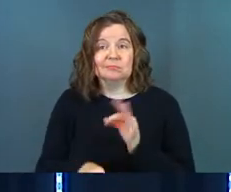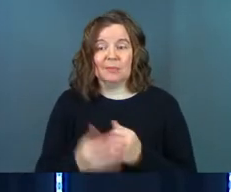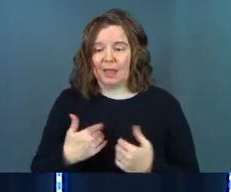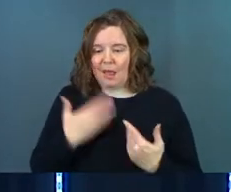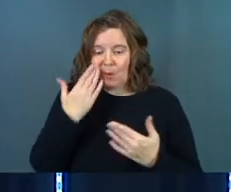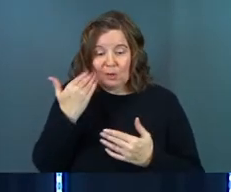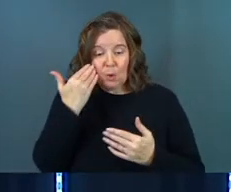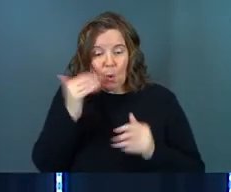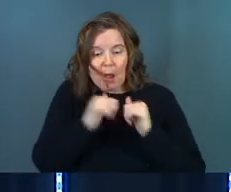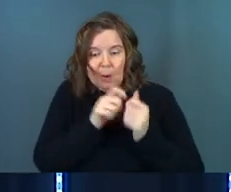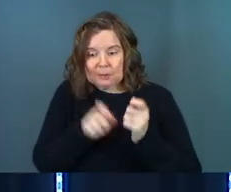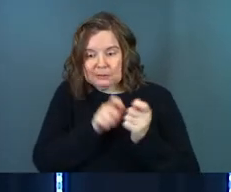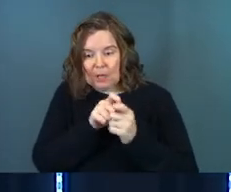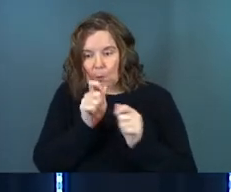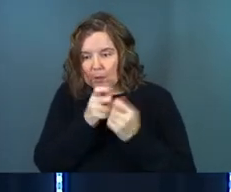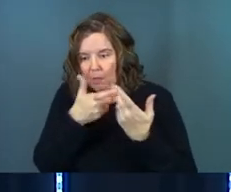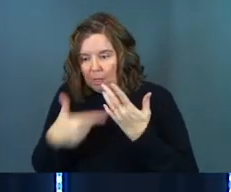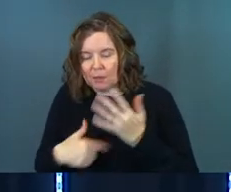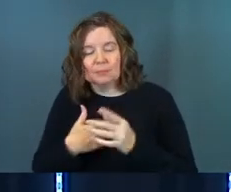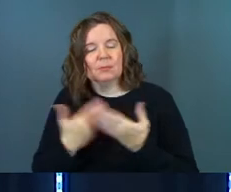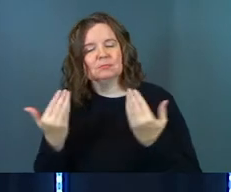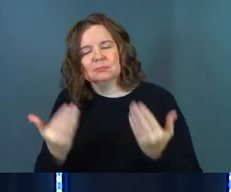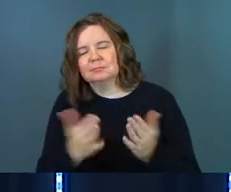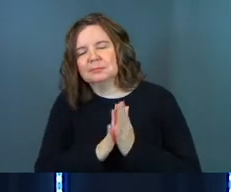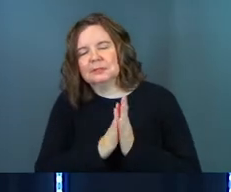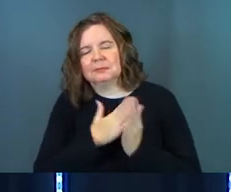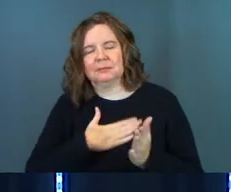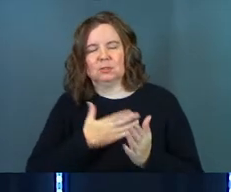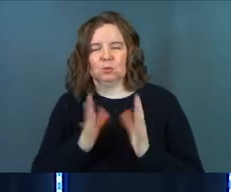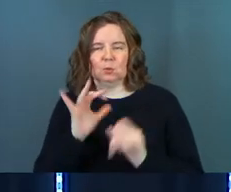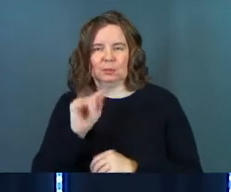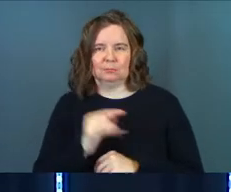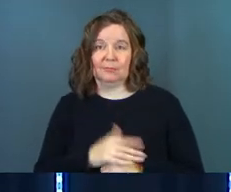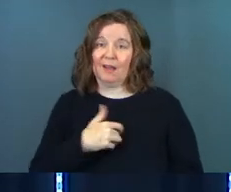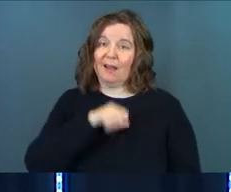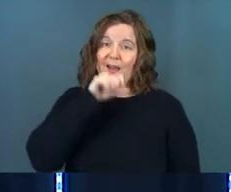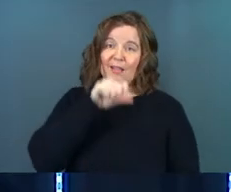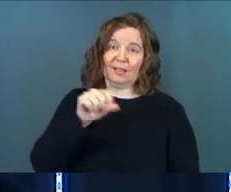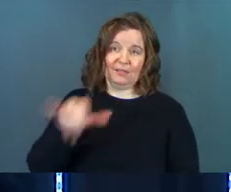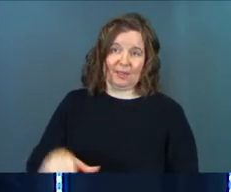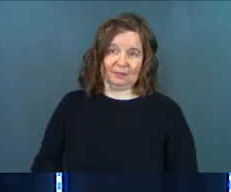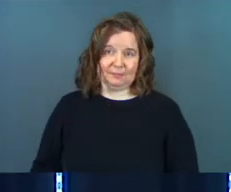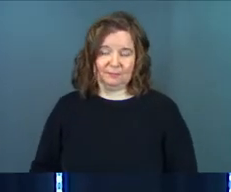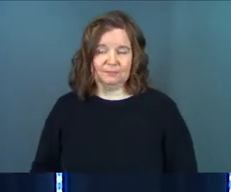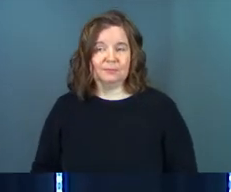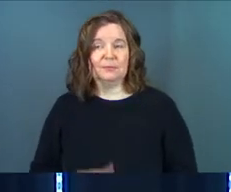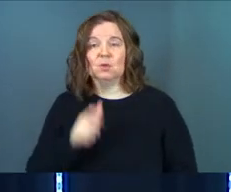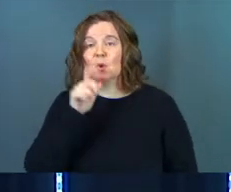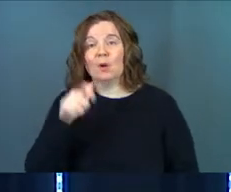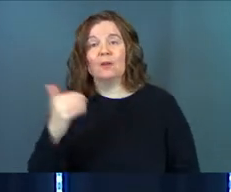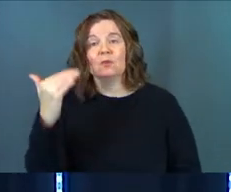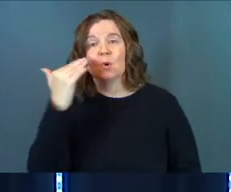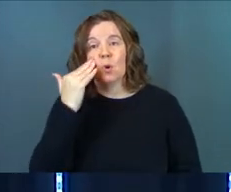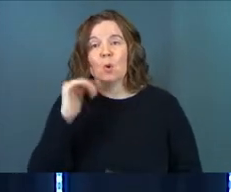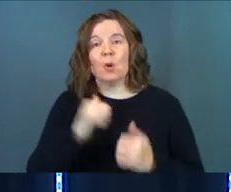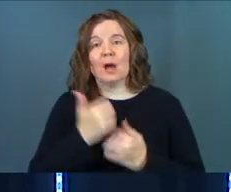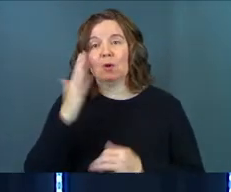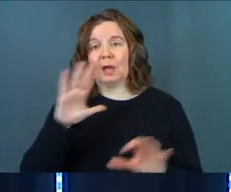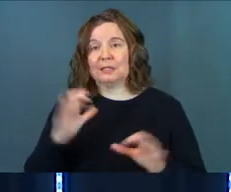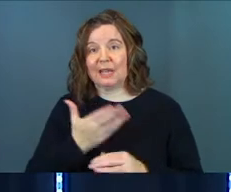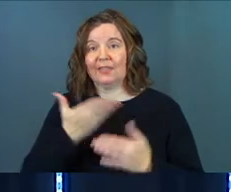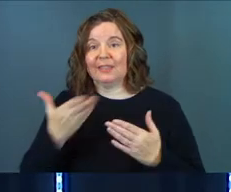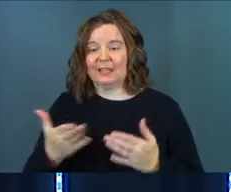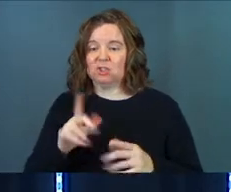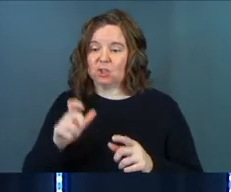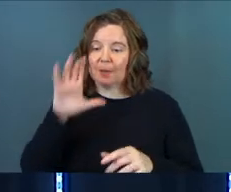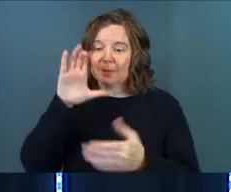And I don't need to know how. Just do it. I love that. You do not have to know how God does